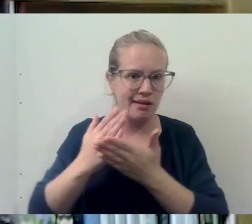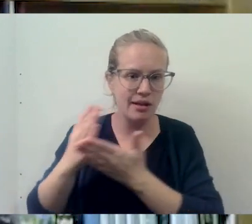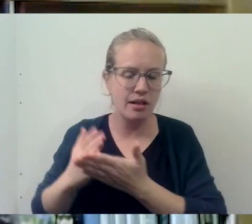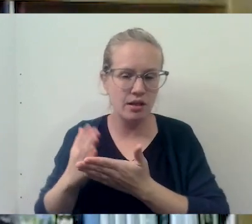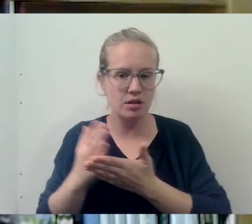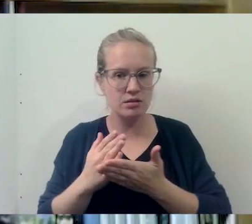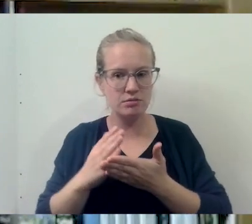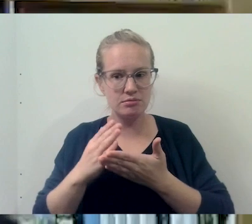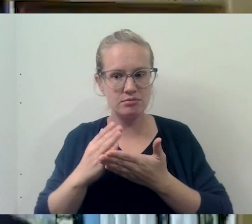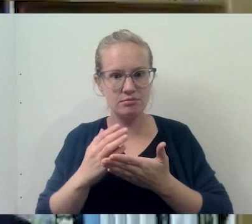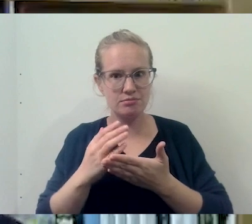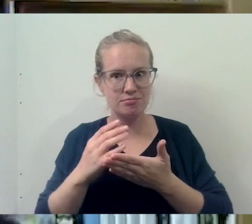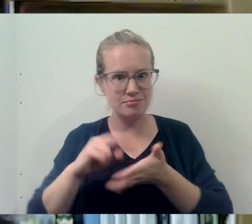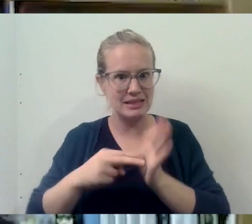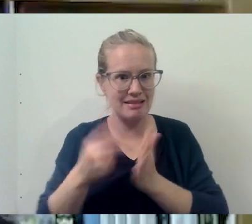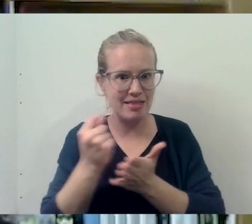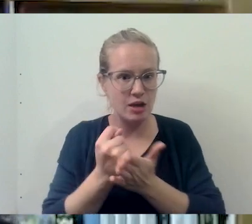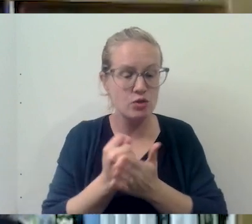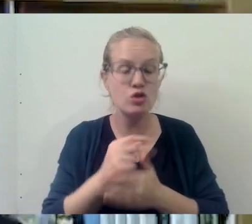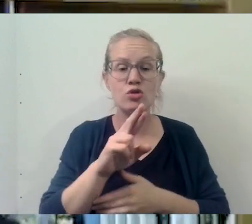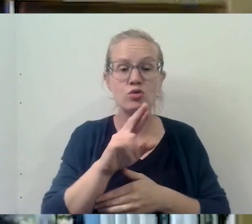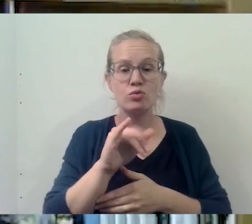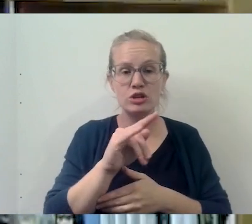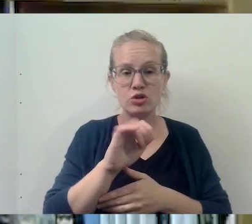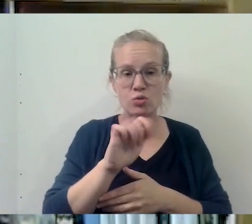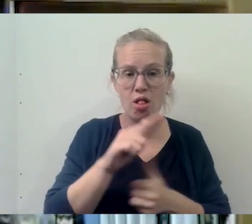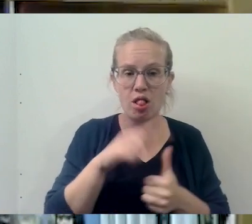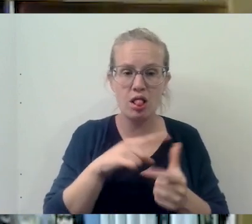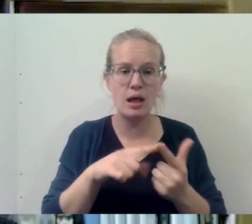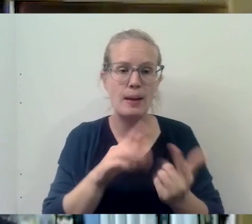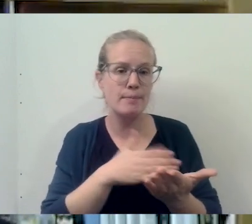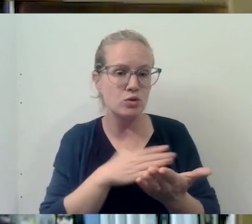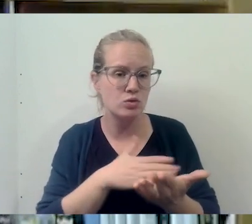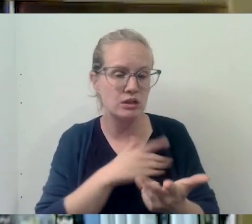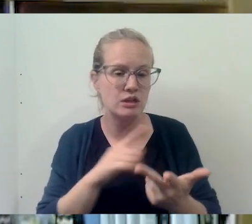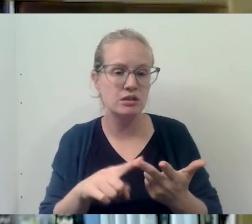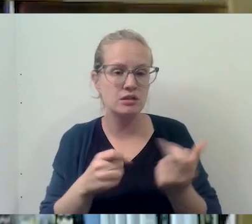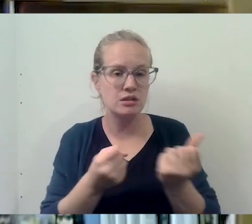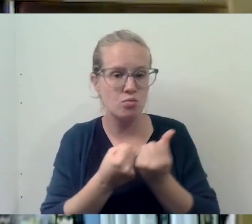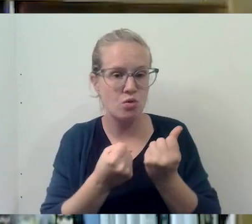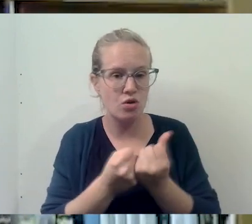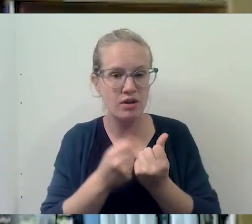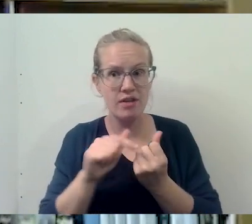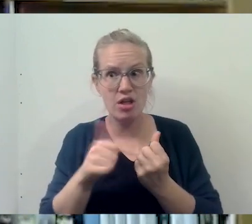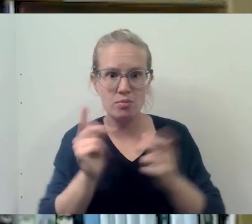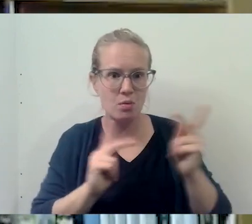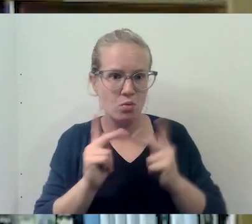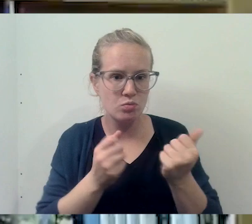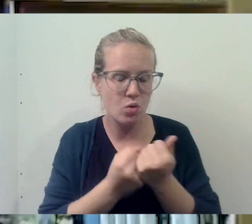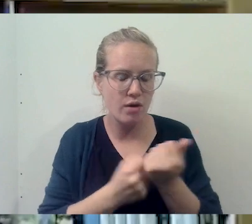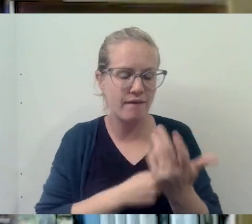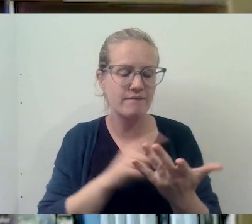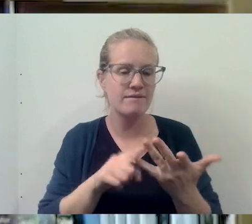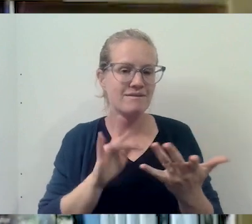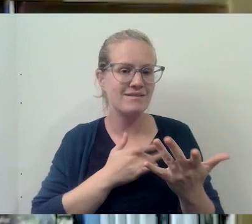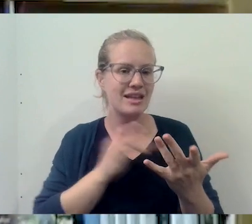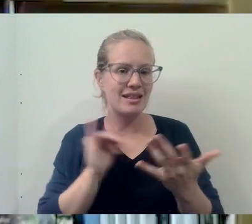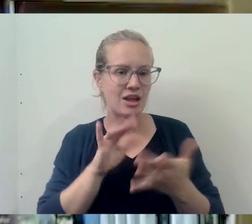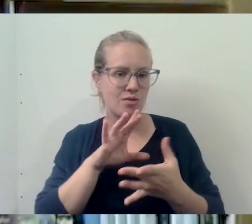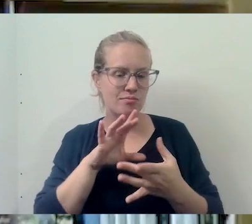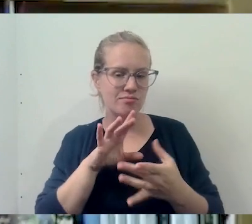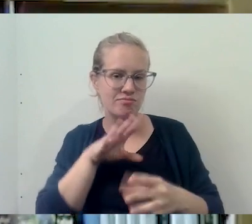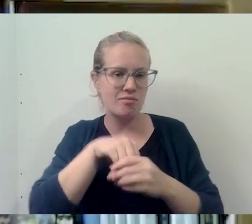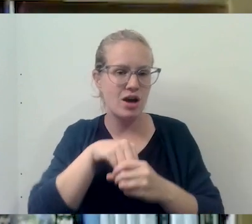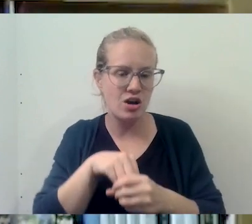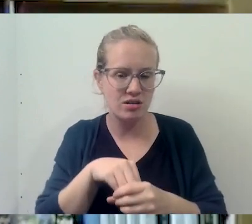it makes it therapeutic, ritual, music, supportive others, feeling like you're part of something